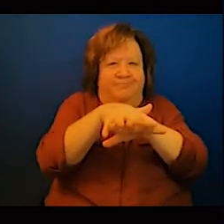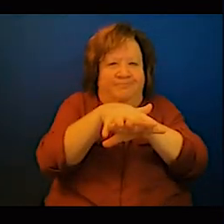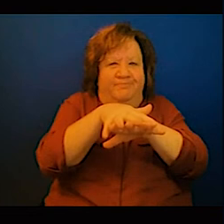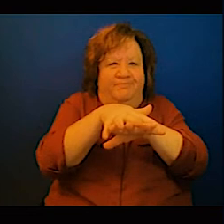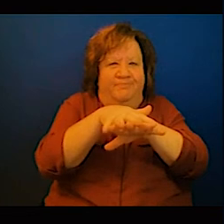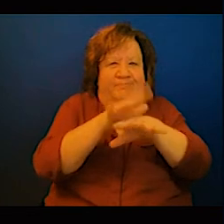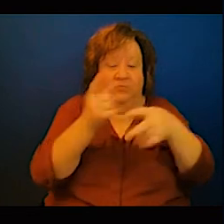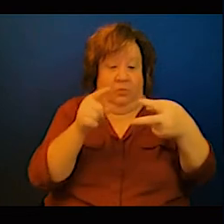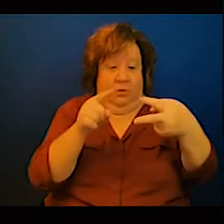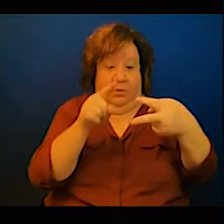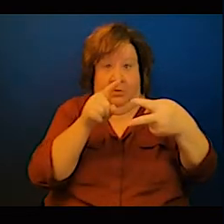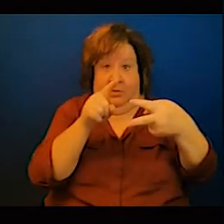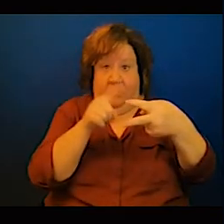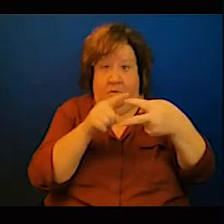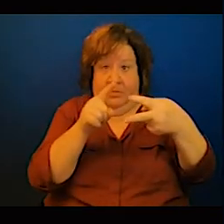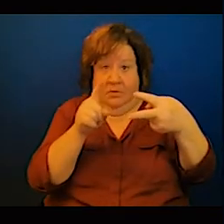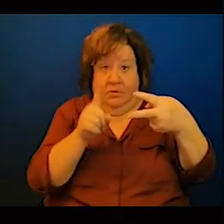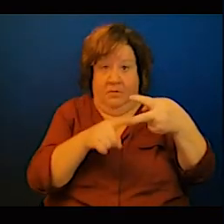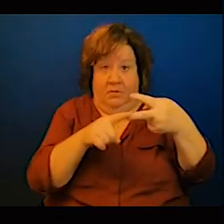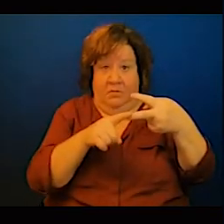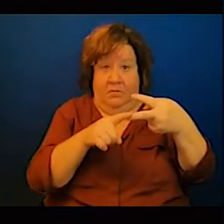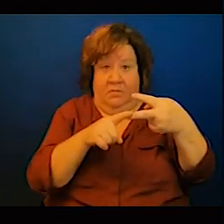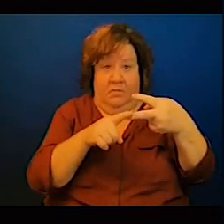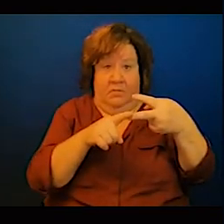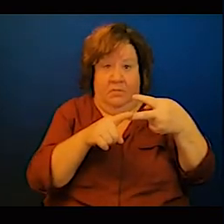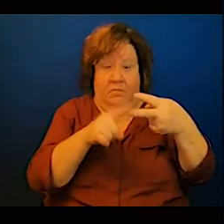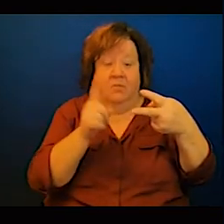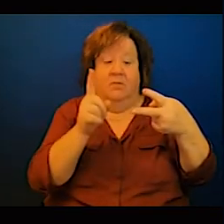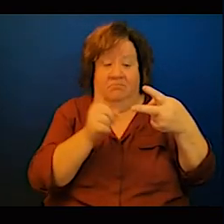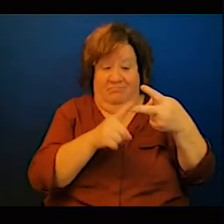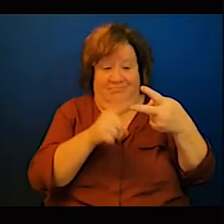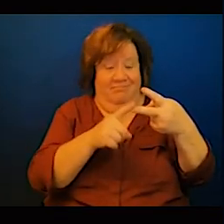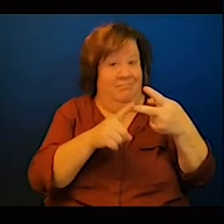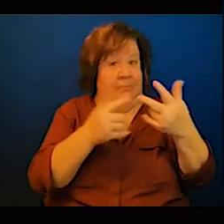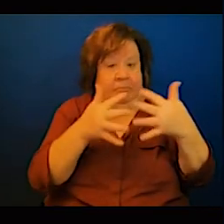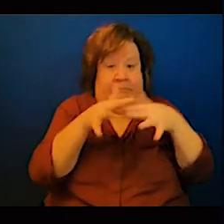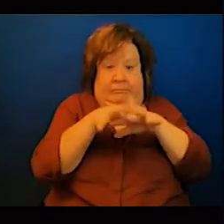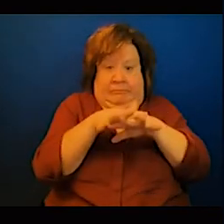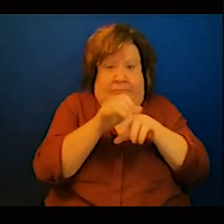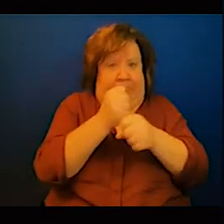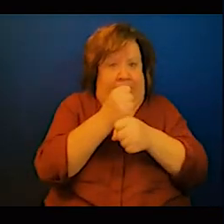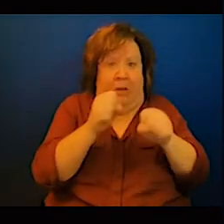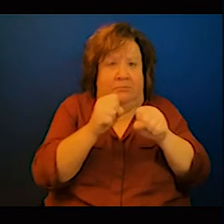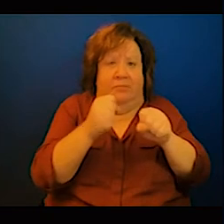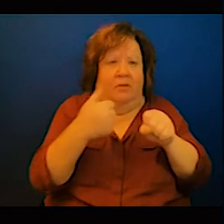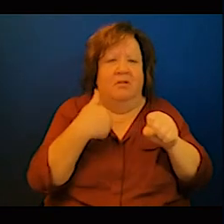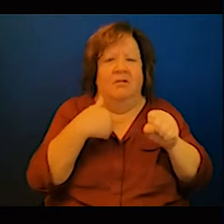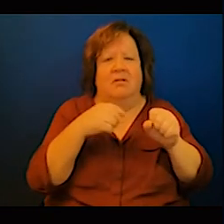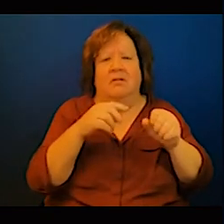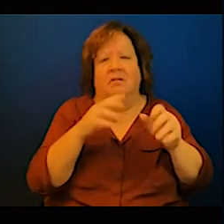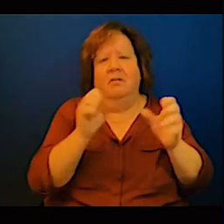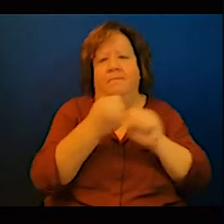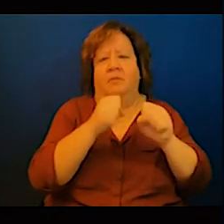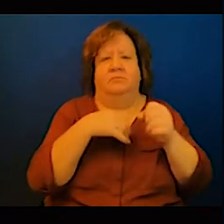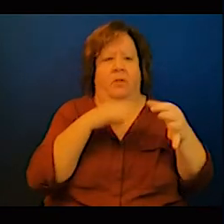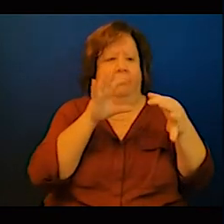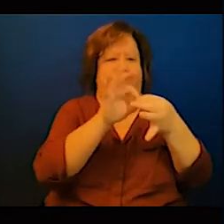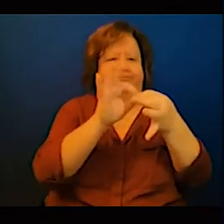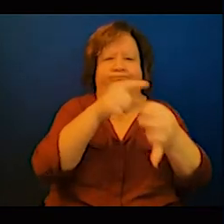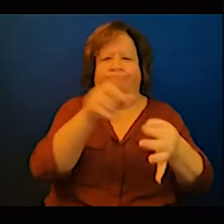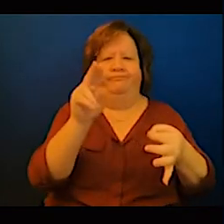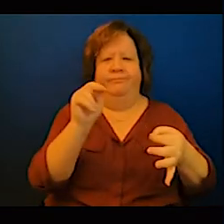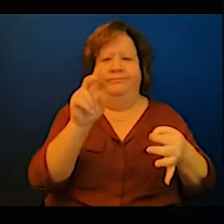issue is that Africa is paying twice the price we are not the one polluting the statistics are there to show that